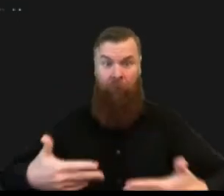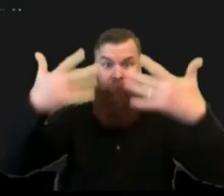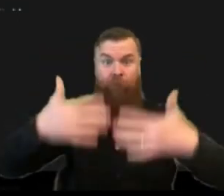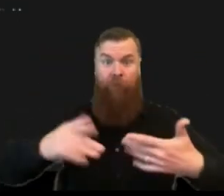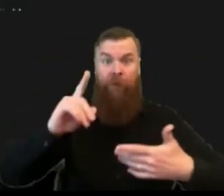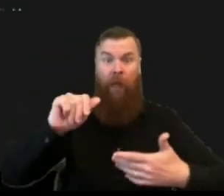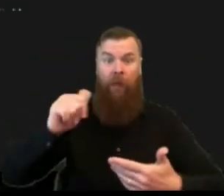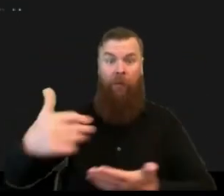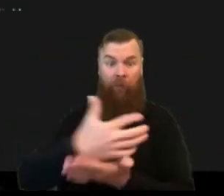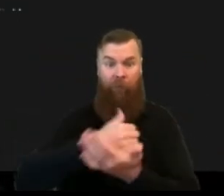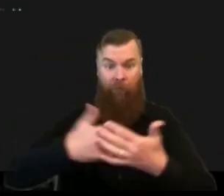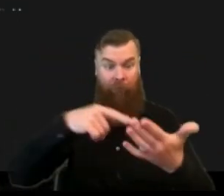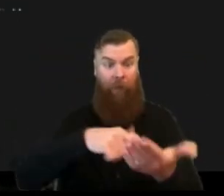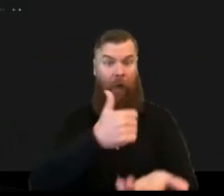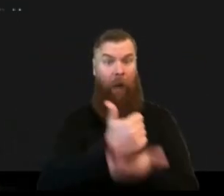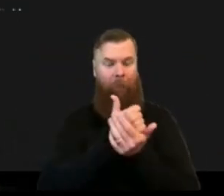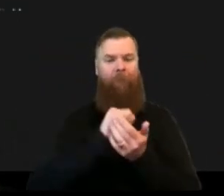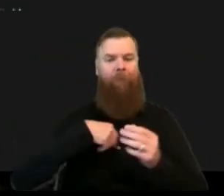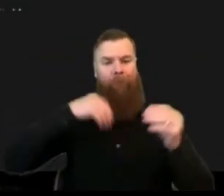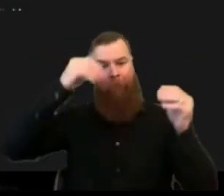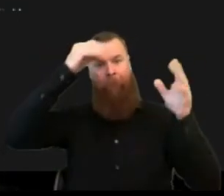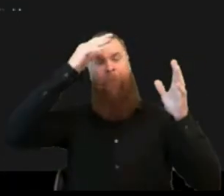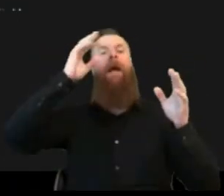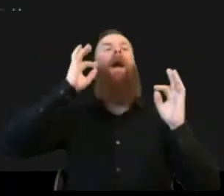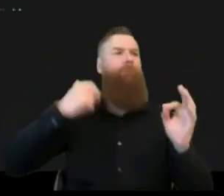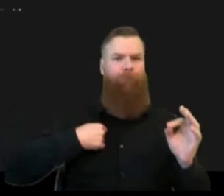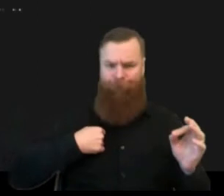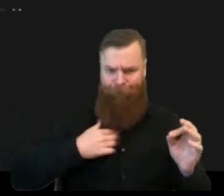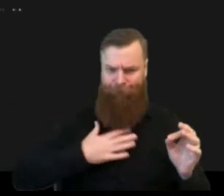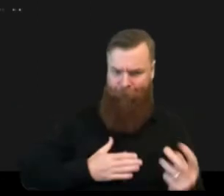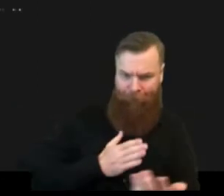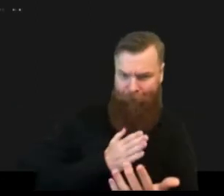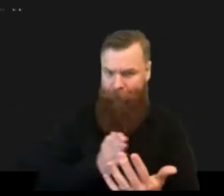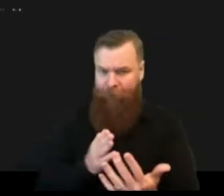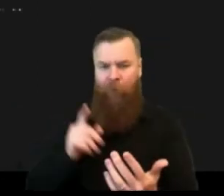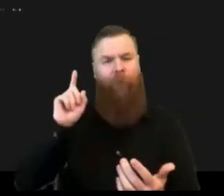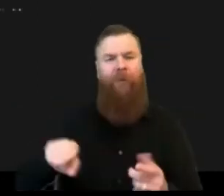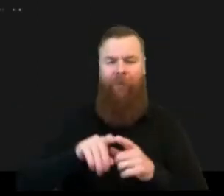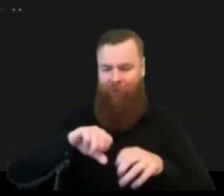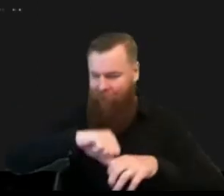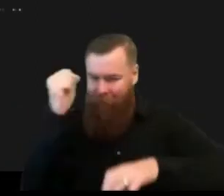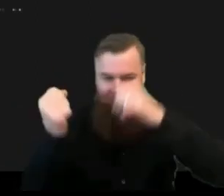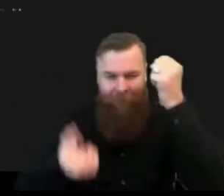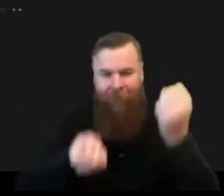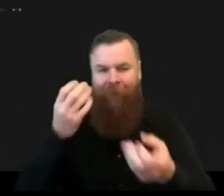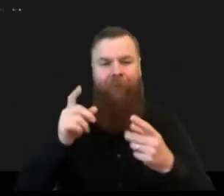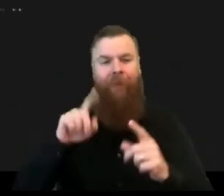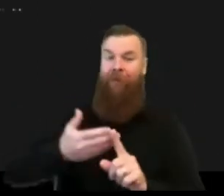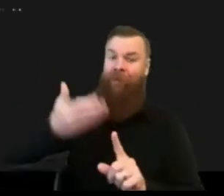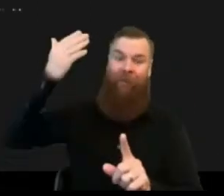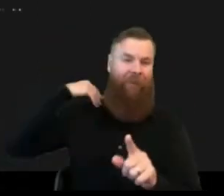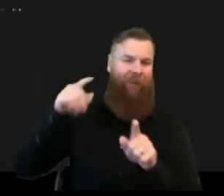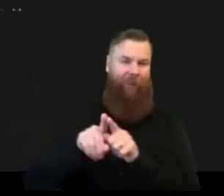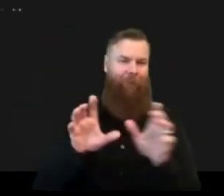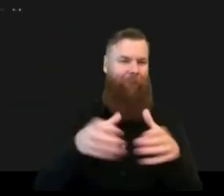unpacking but a lot of the same types of ideas um so we'll go to john and i